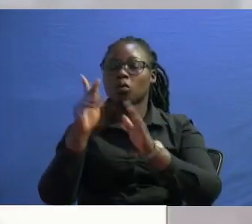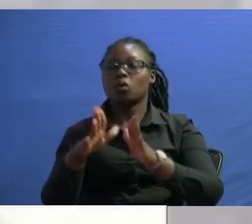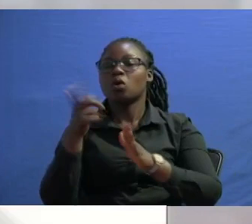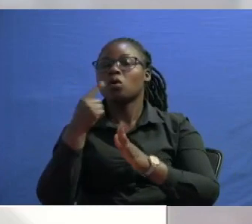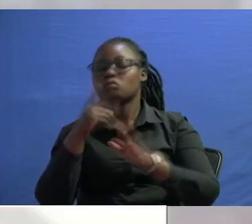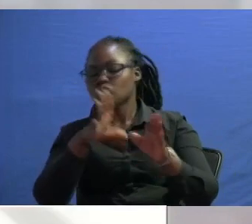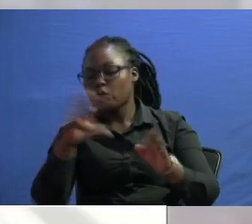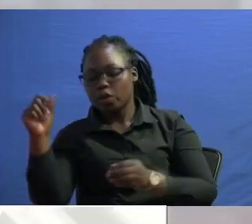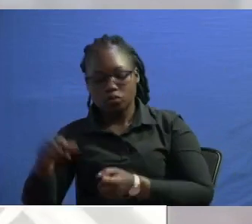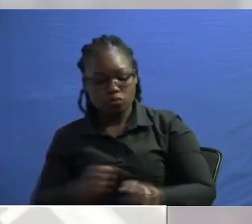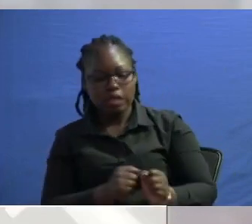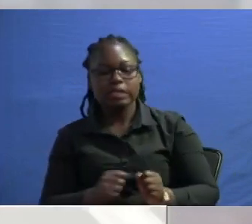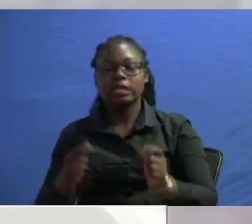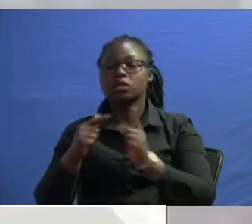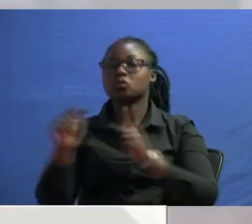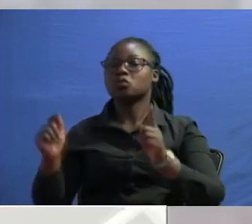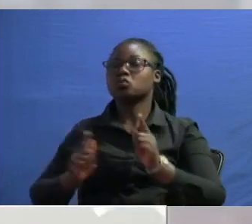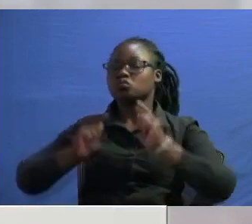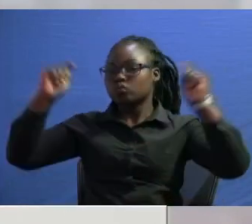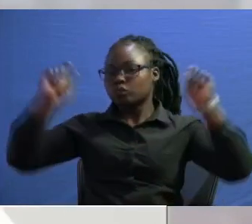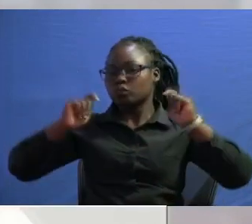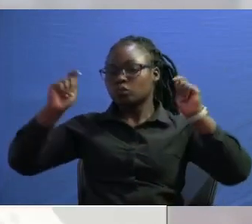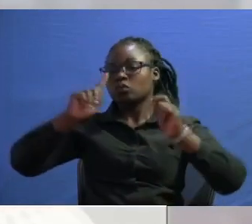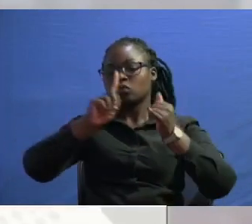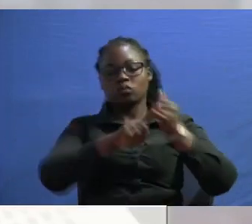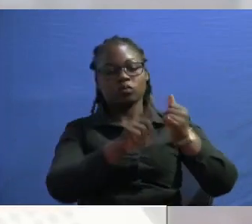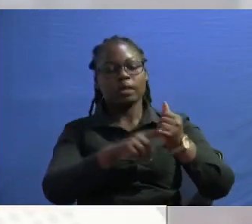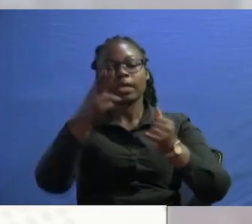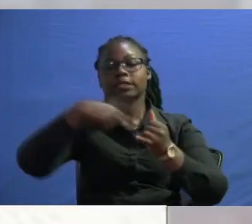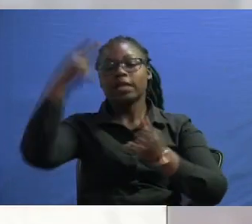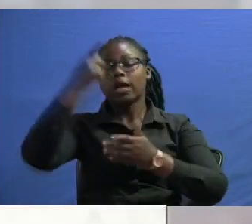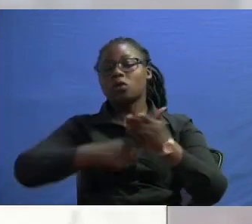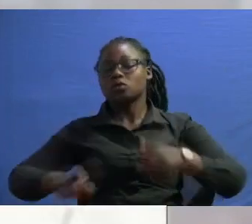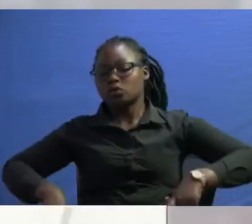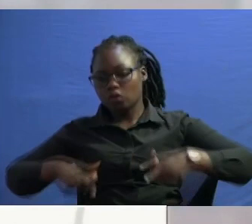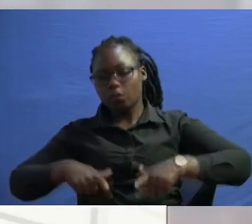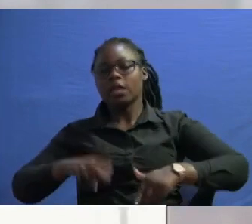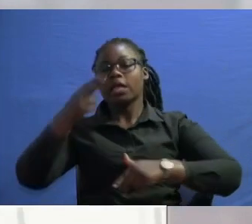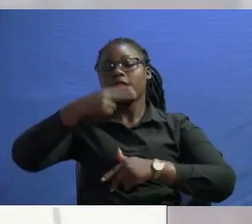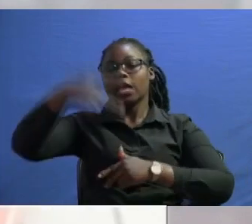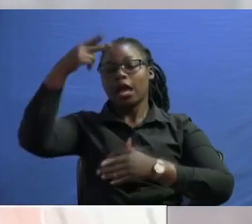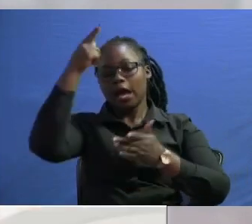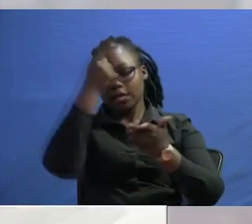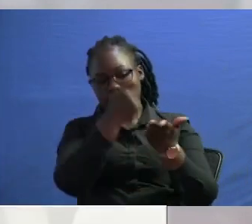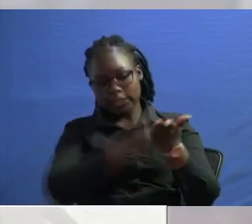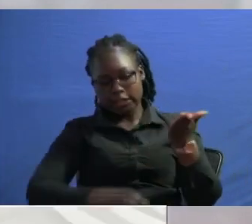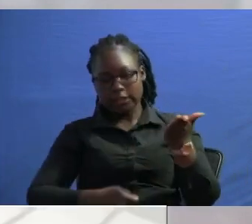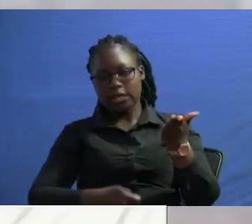to the street to protest one of the reason was the high cost of living the high taxation uh everything